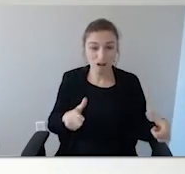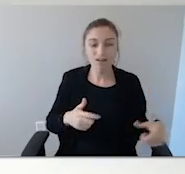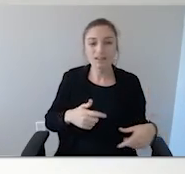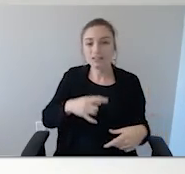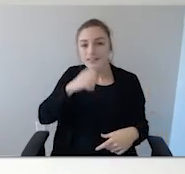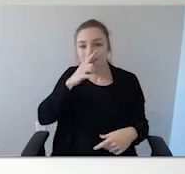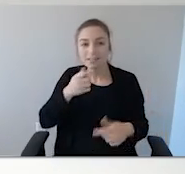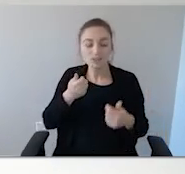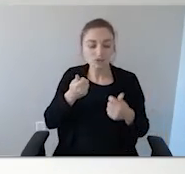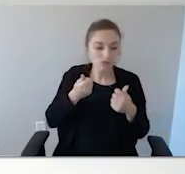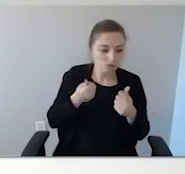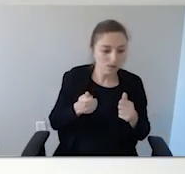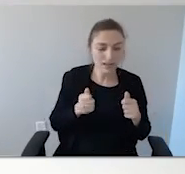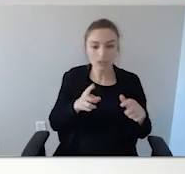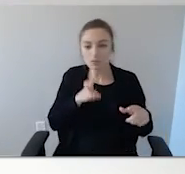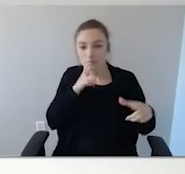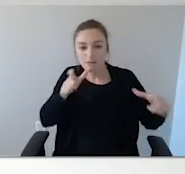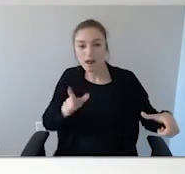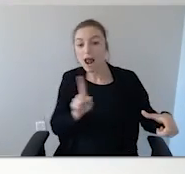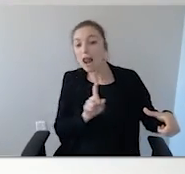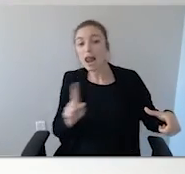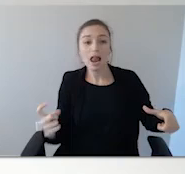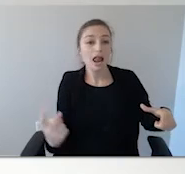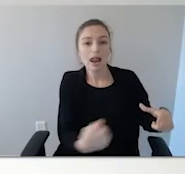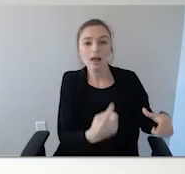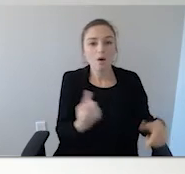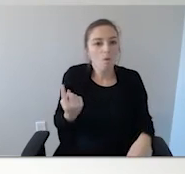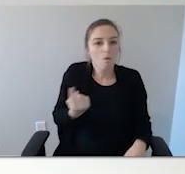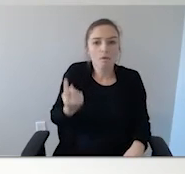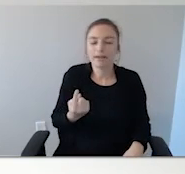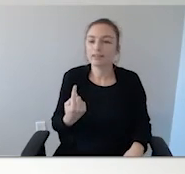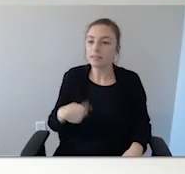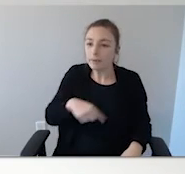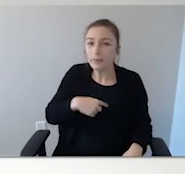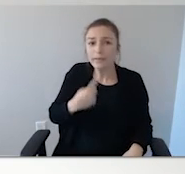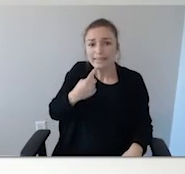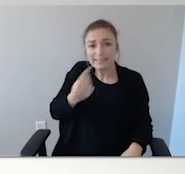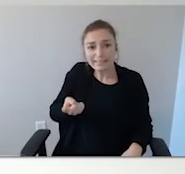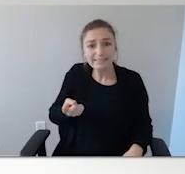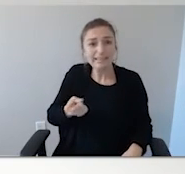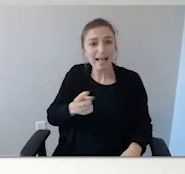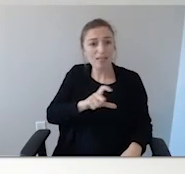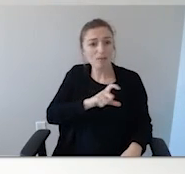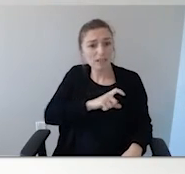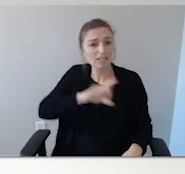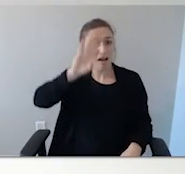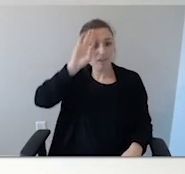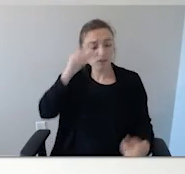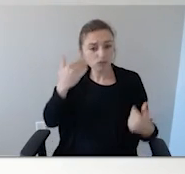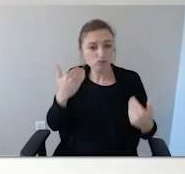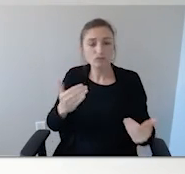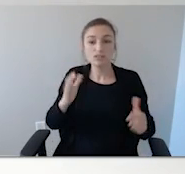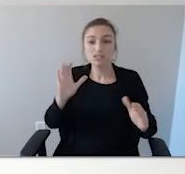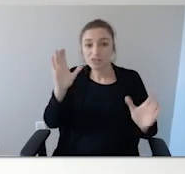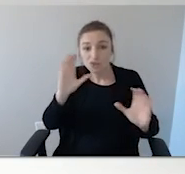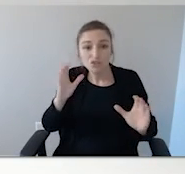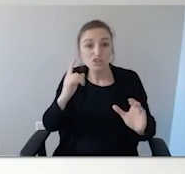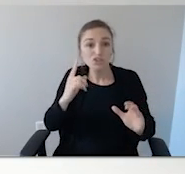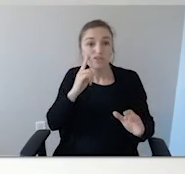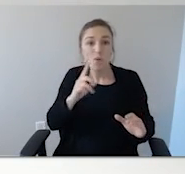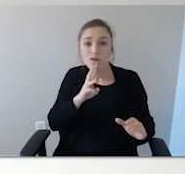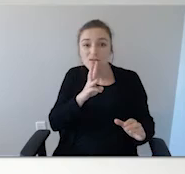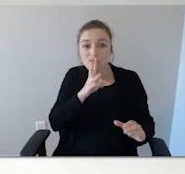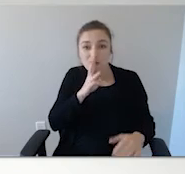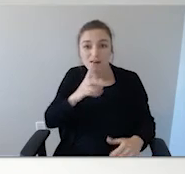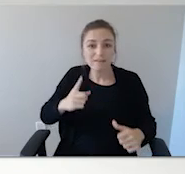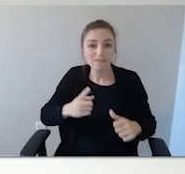trying to get to the pond? We tell first responders to search water first. A lot of times our kids will not